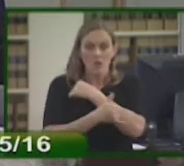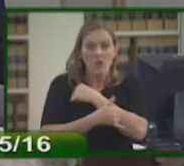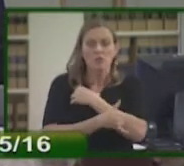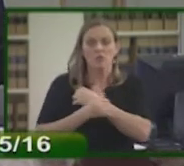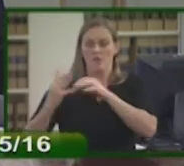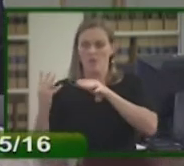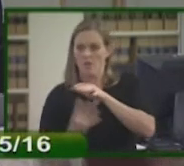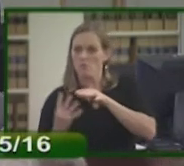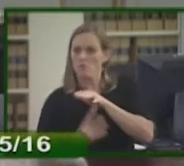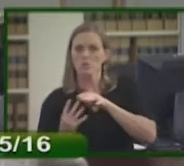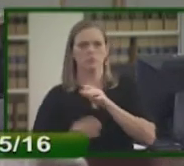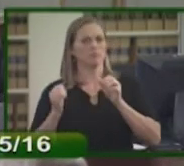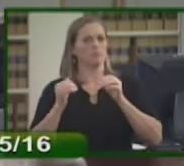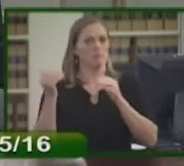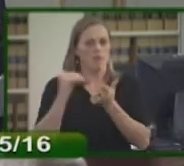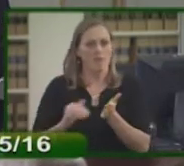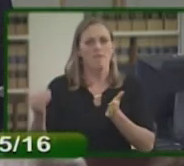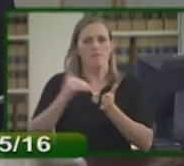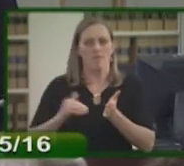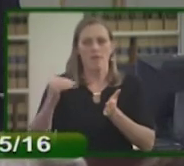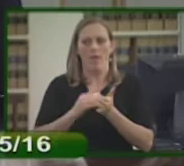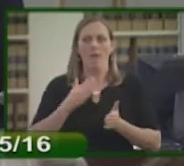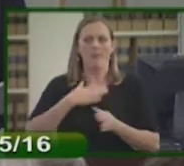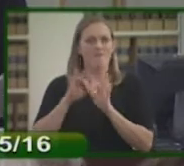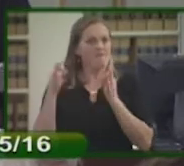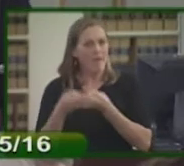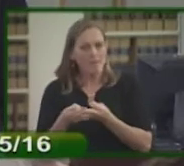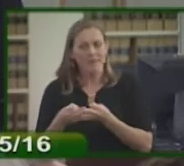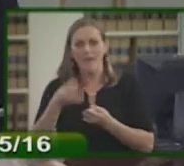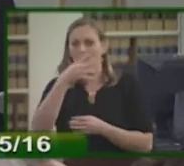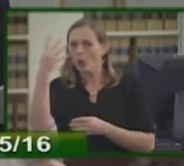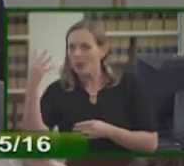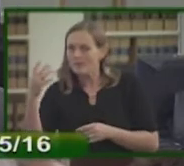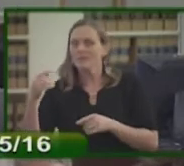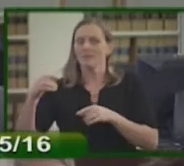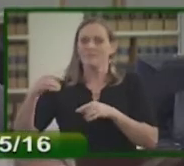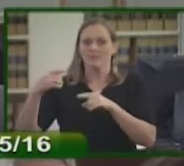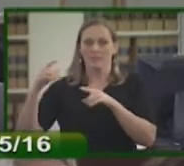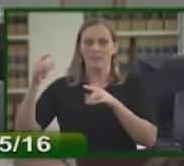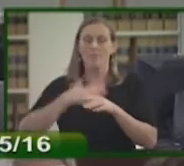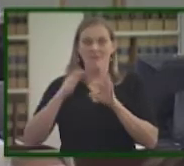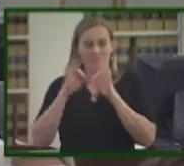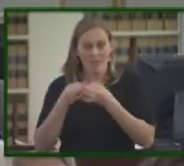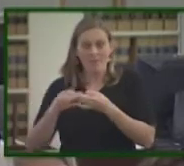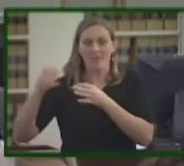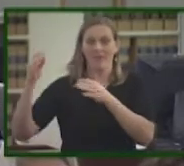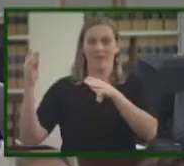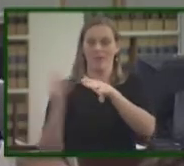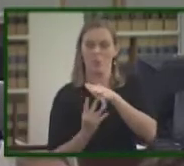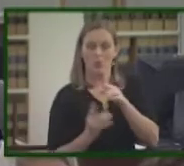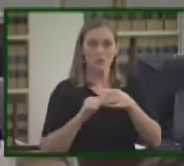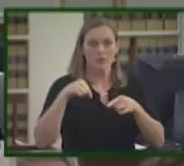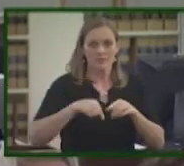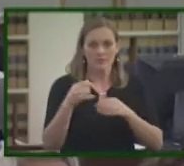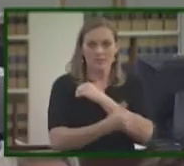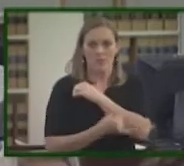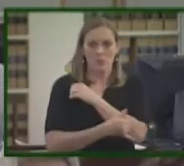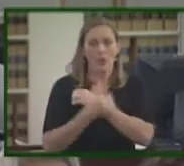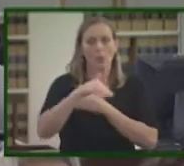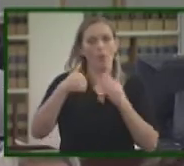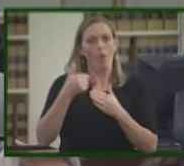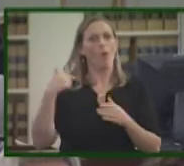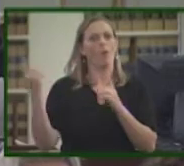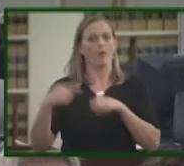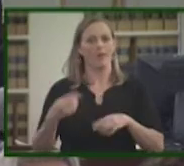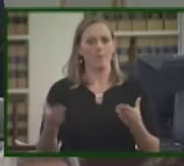over the course of two and a half centuries. My own family immigrated to this country. It's worth remembering that we all came